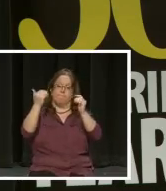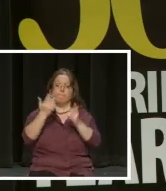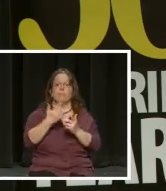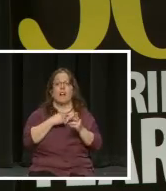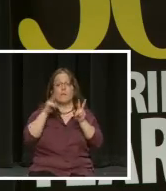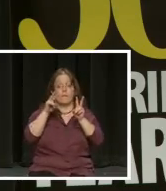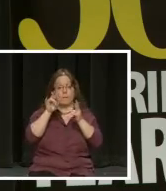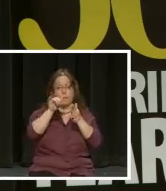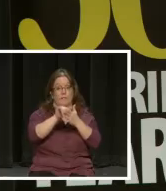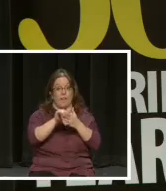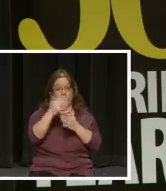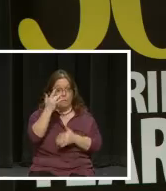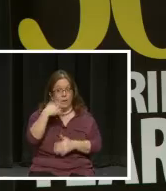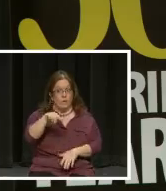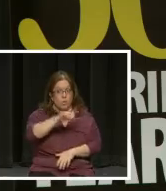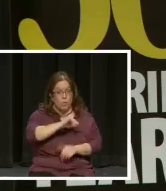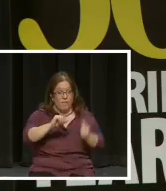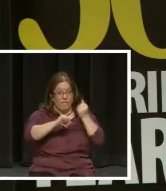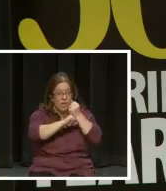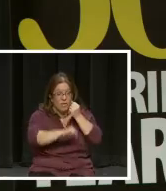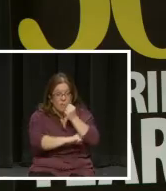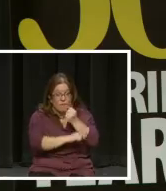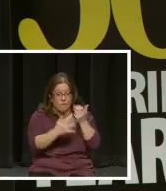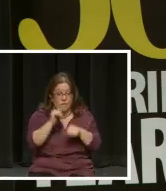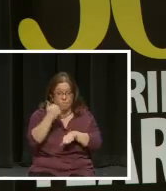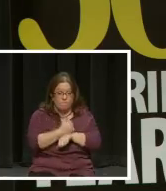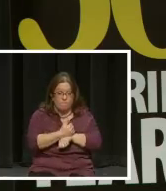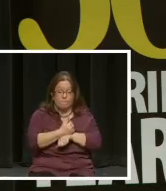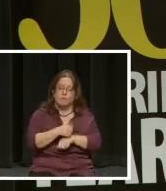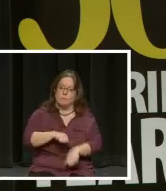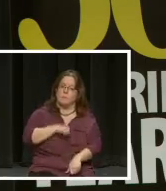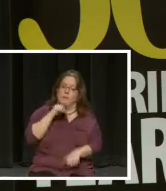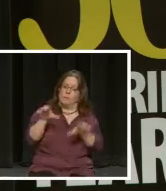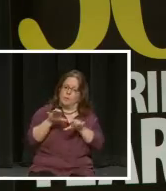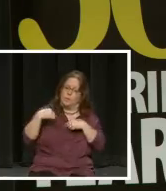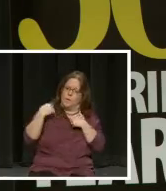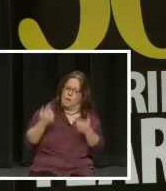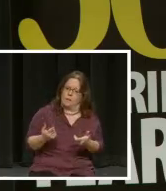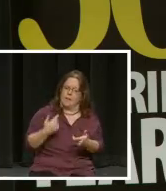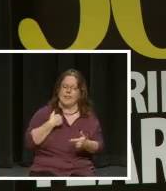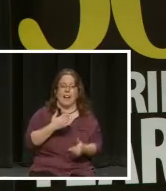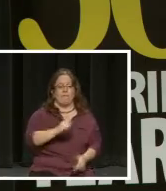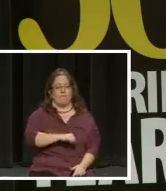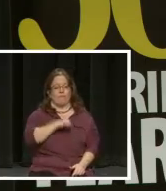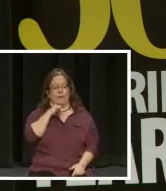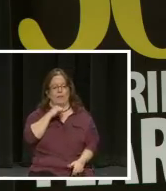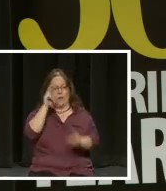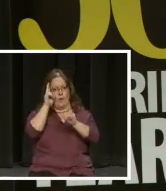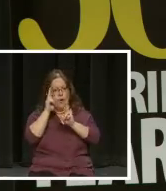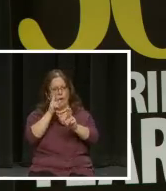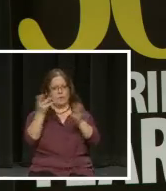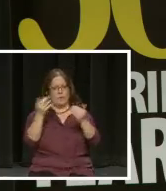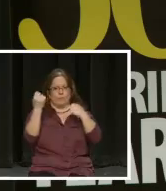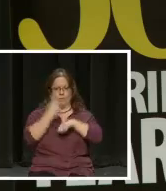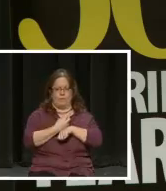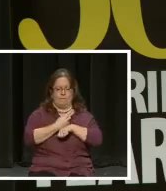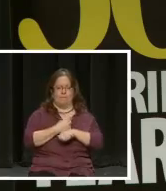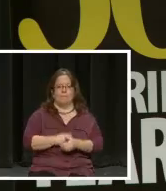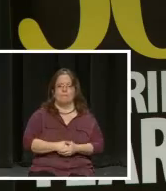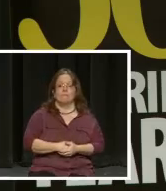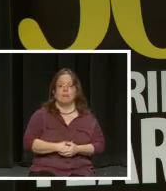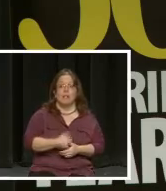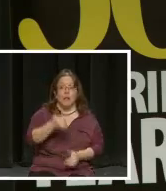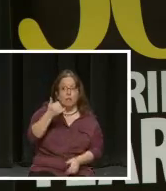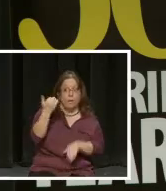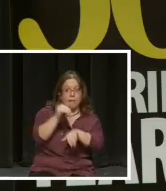all have created for forward movement. You should be very proud of what you've done, and I'm very proud and honored to be here. I got